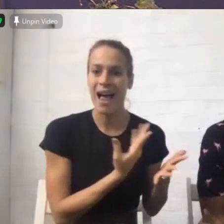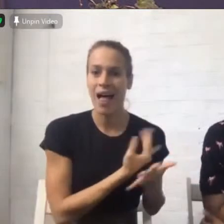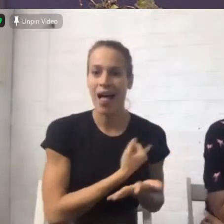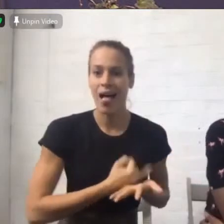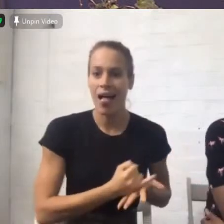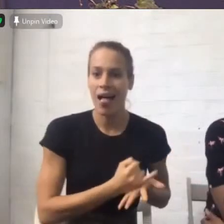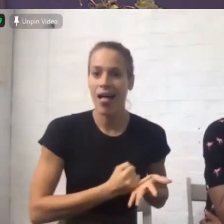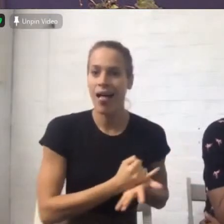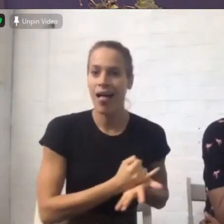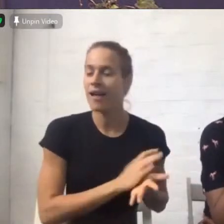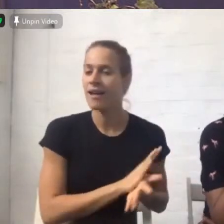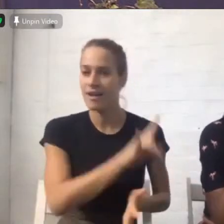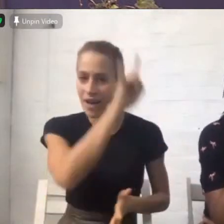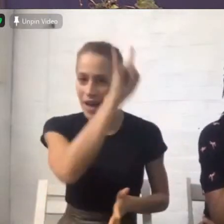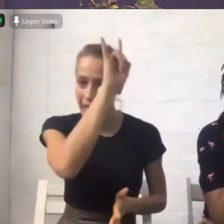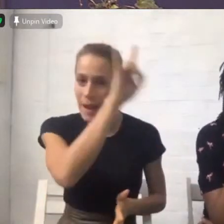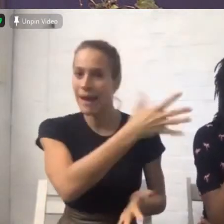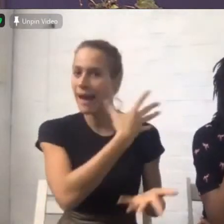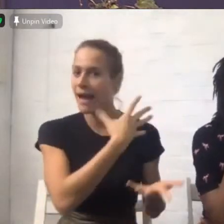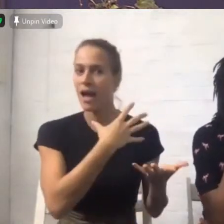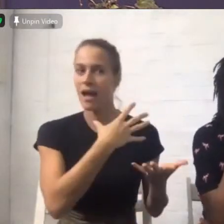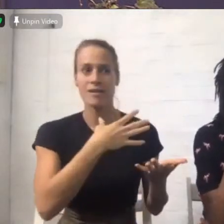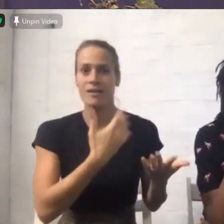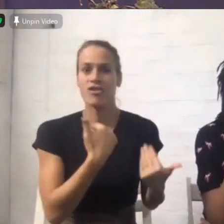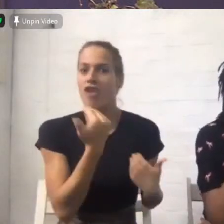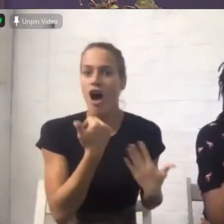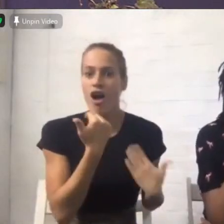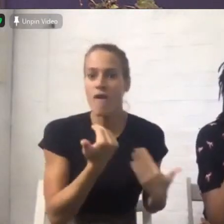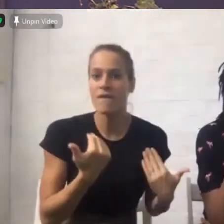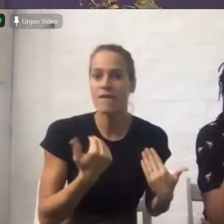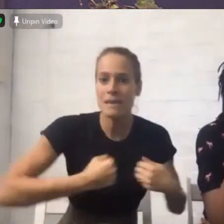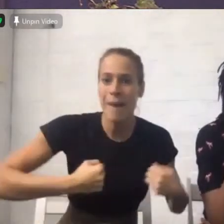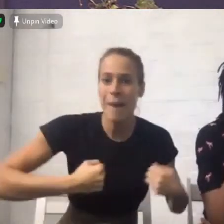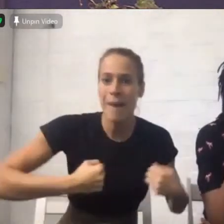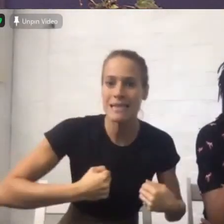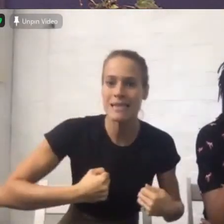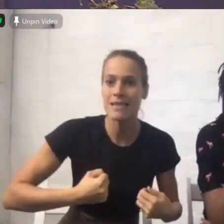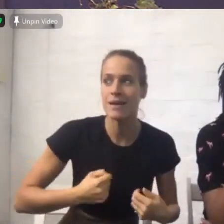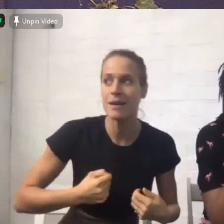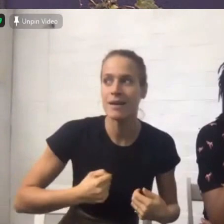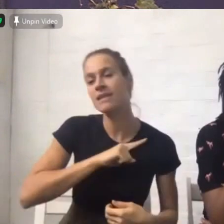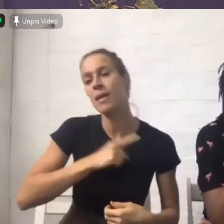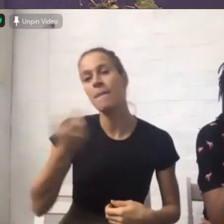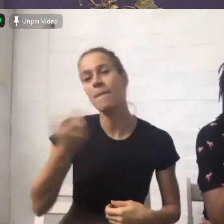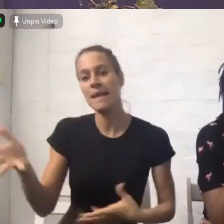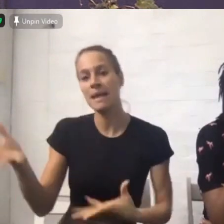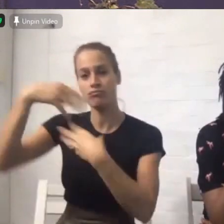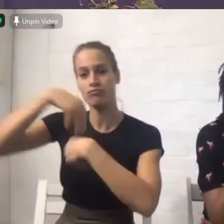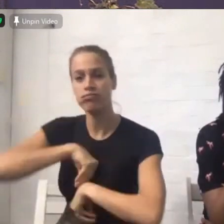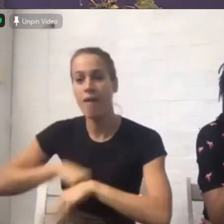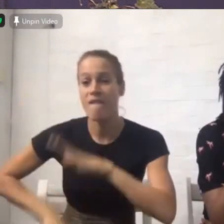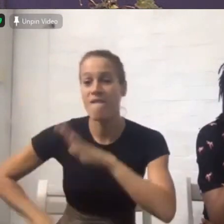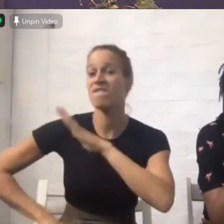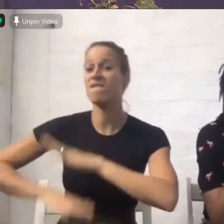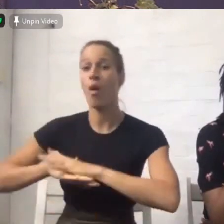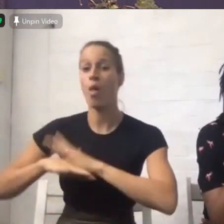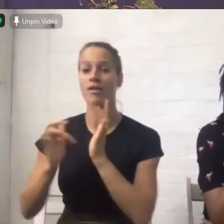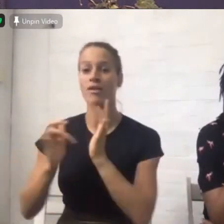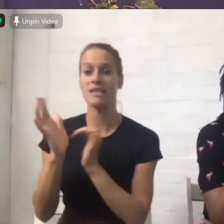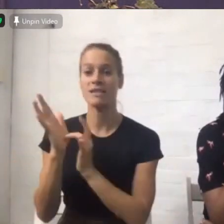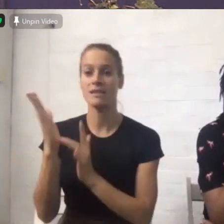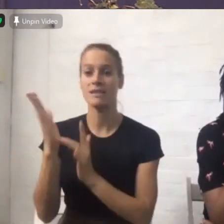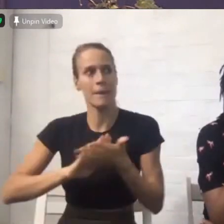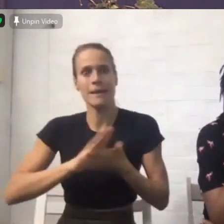says perfect love casts out fear he doesn't say look I'm going to give you these big weapons and you can battle against your fear here's a